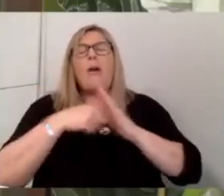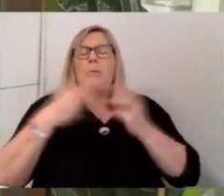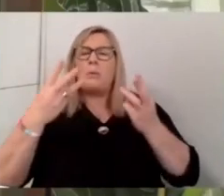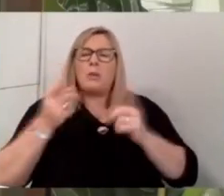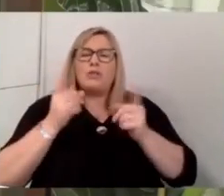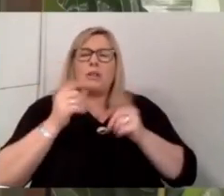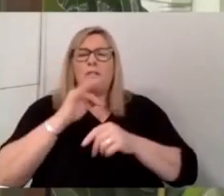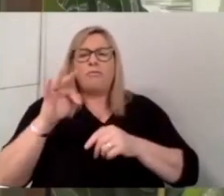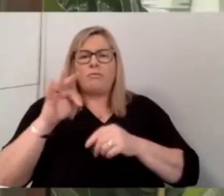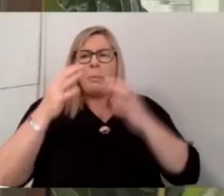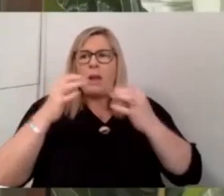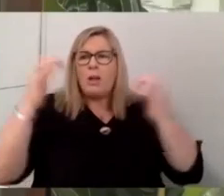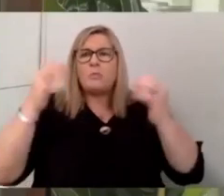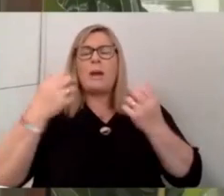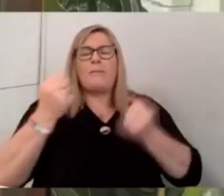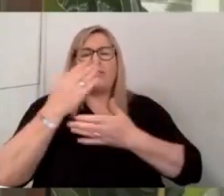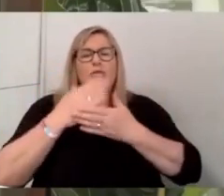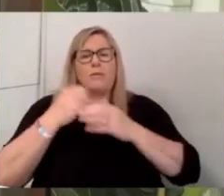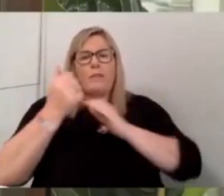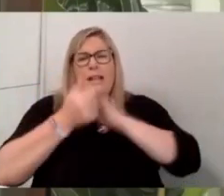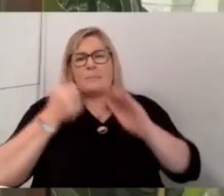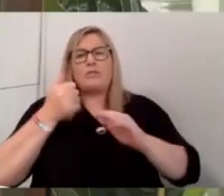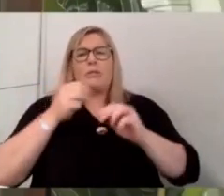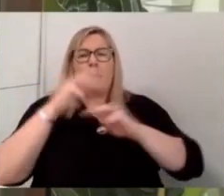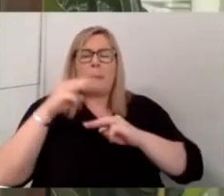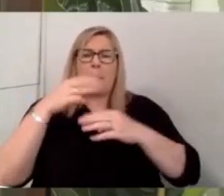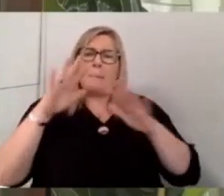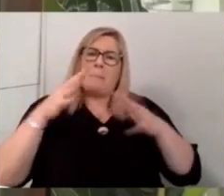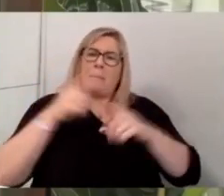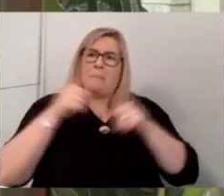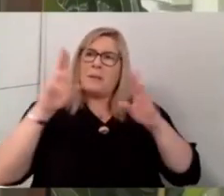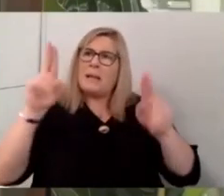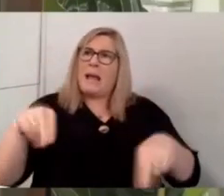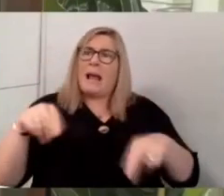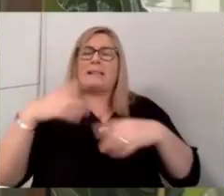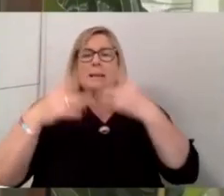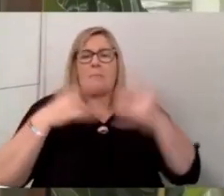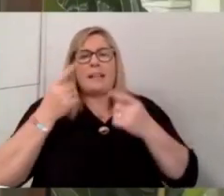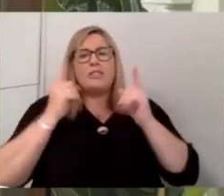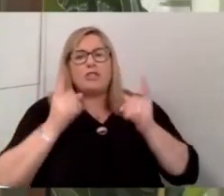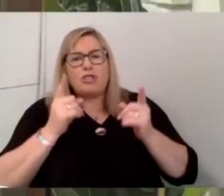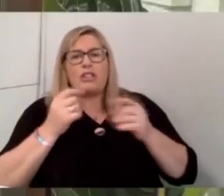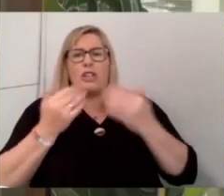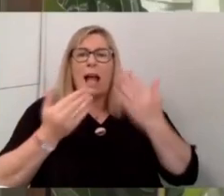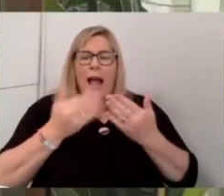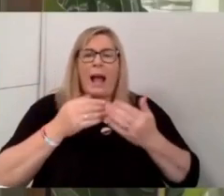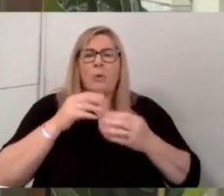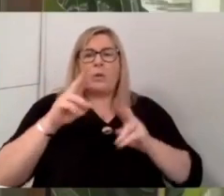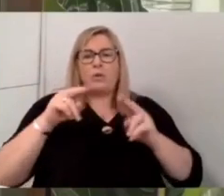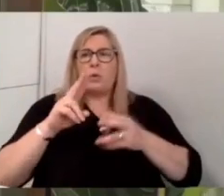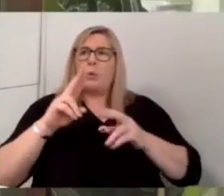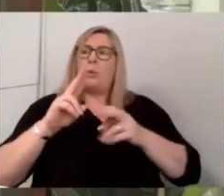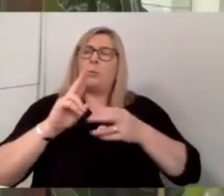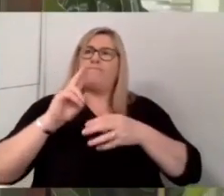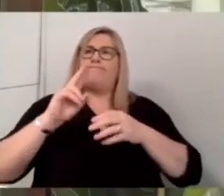experienced business people and really experienced policy people who can maybe make suggestions about how entrepreneurs on both sides of the border can really